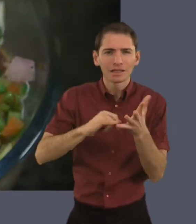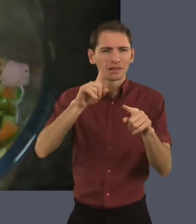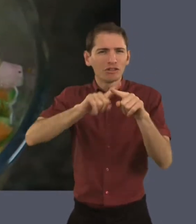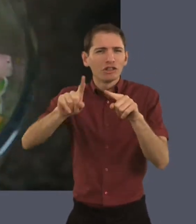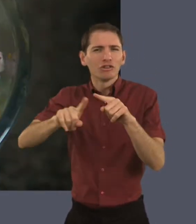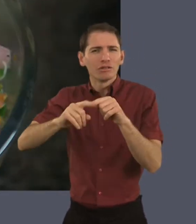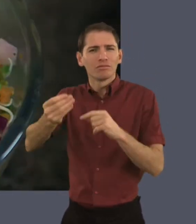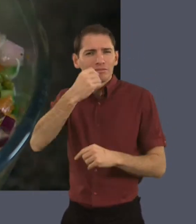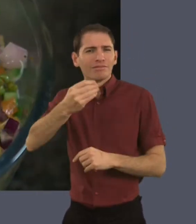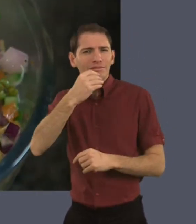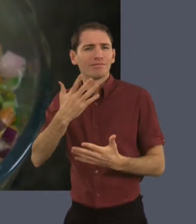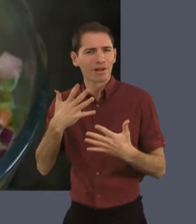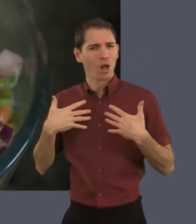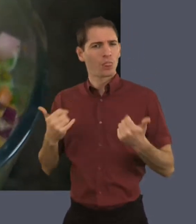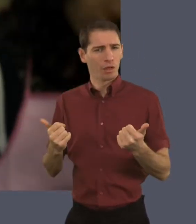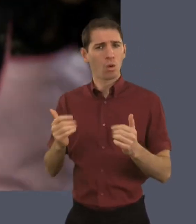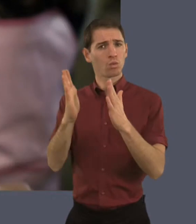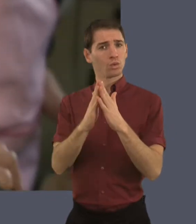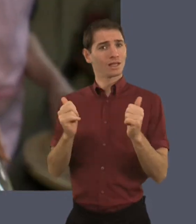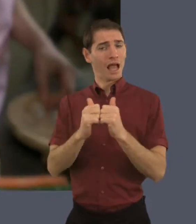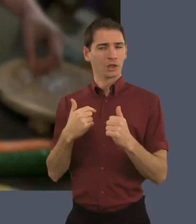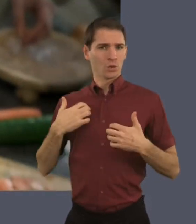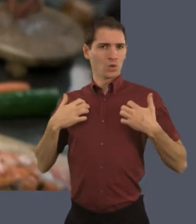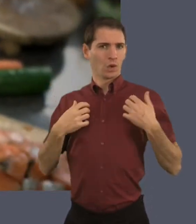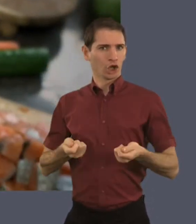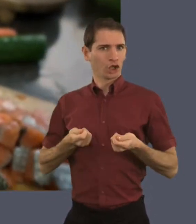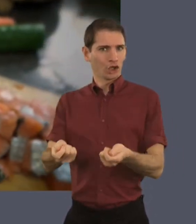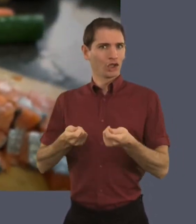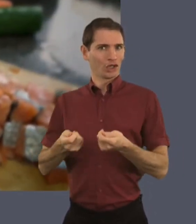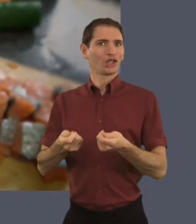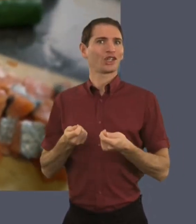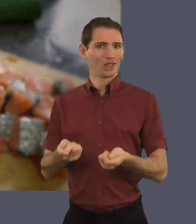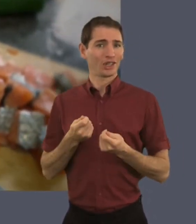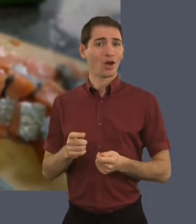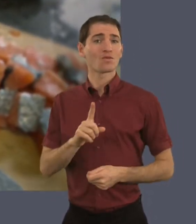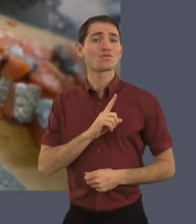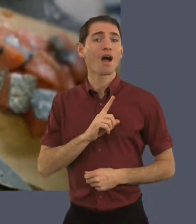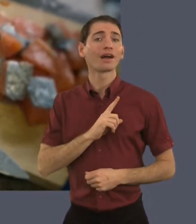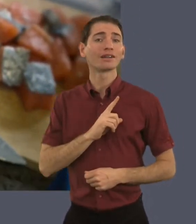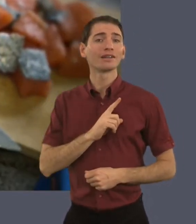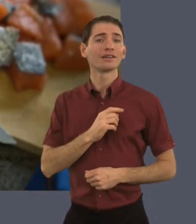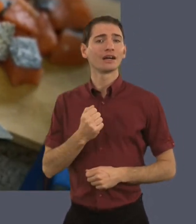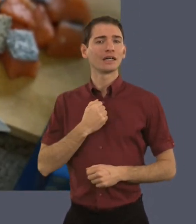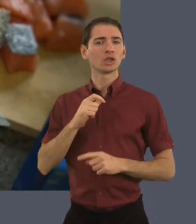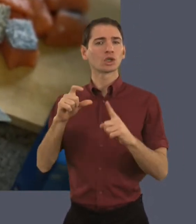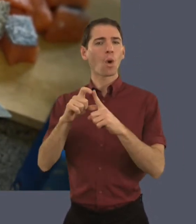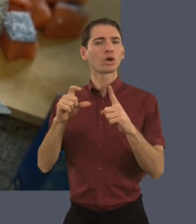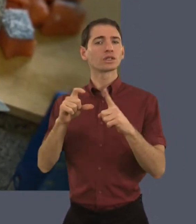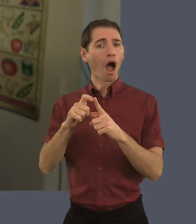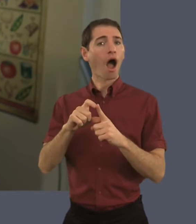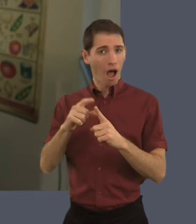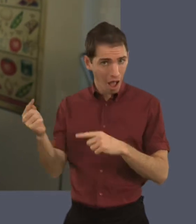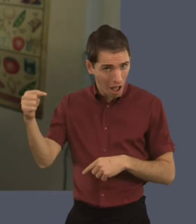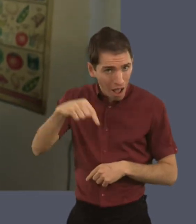and dals. During weekend, I enjoy cooking very much because